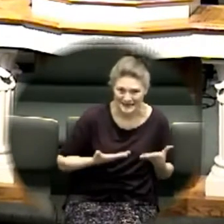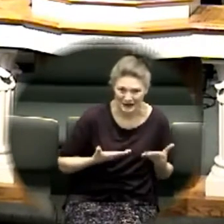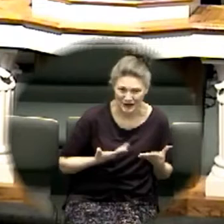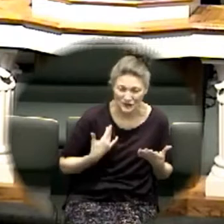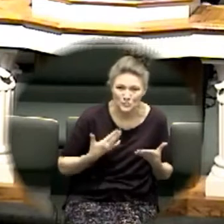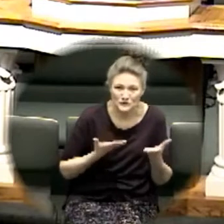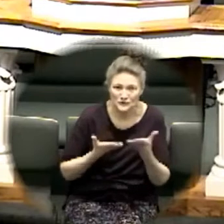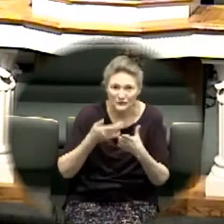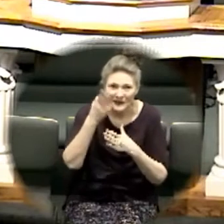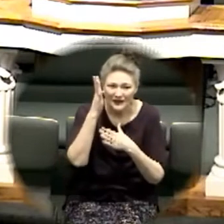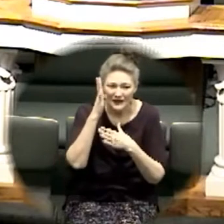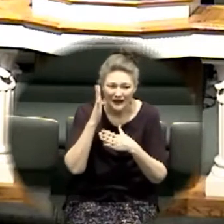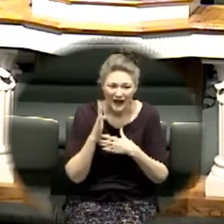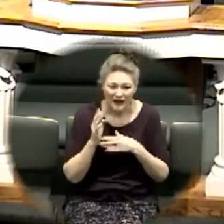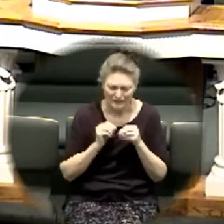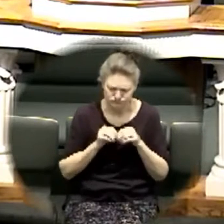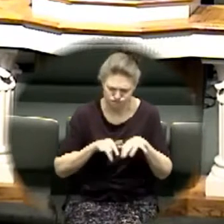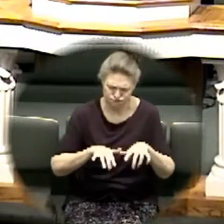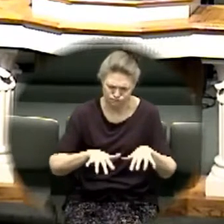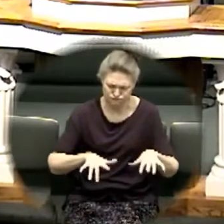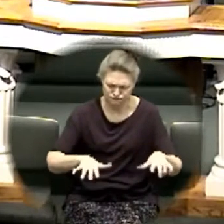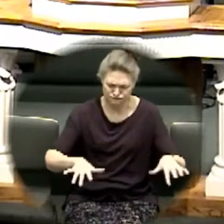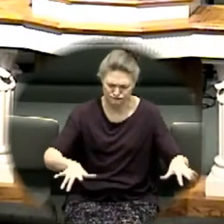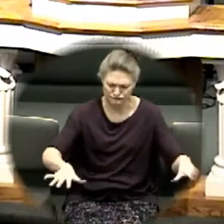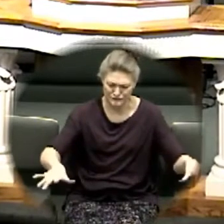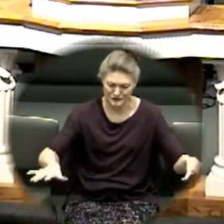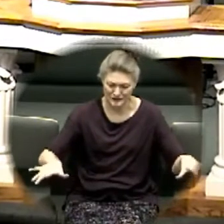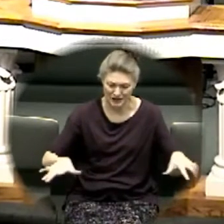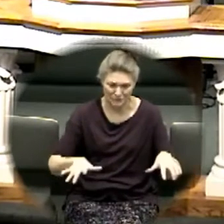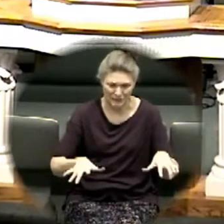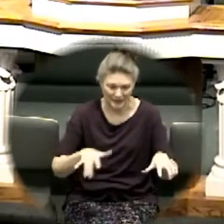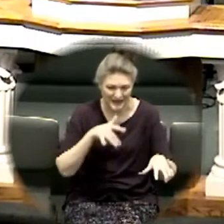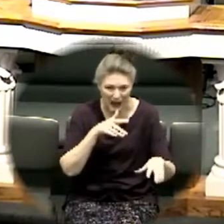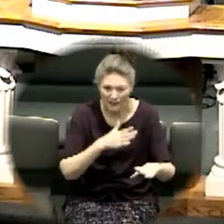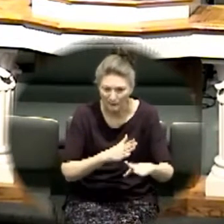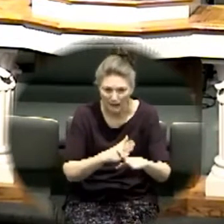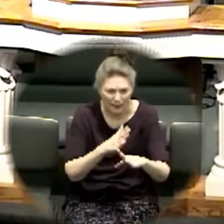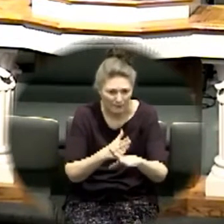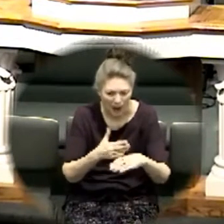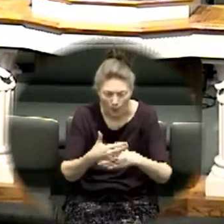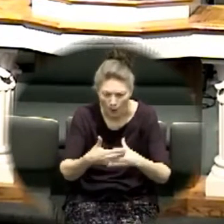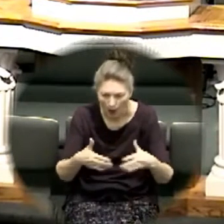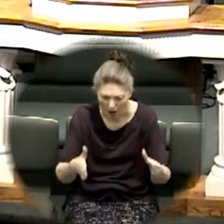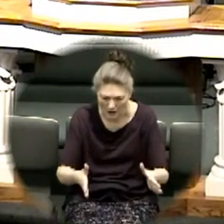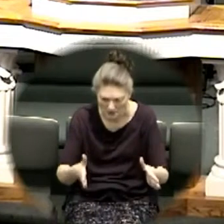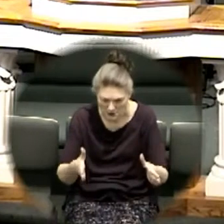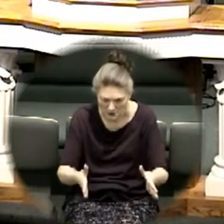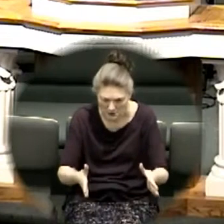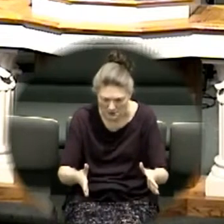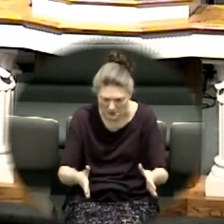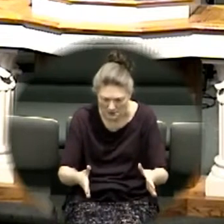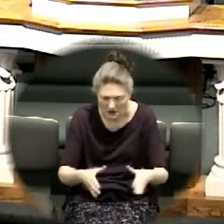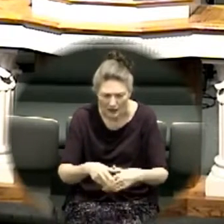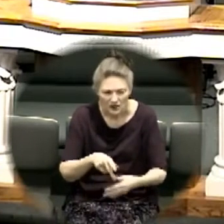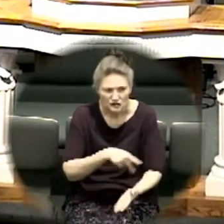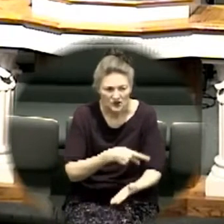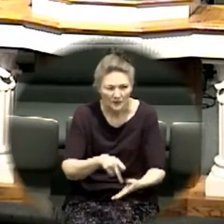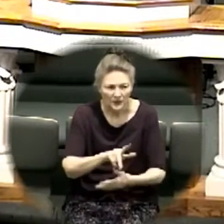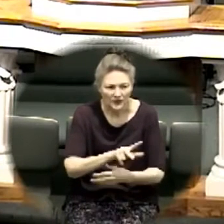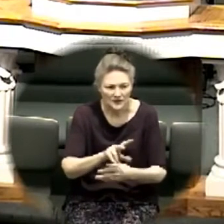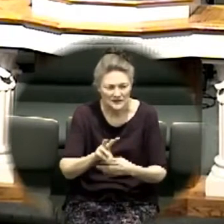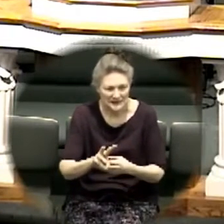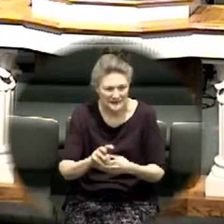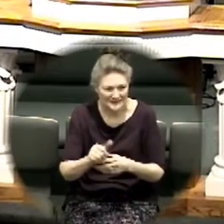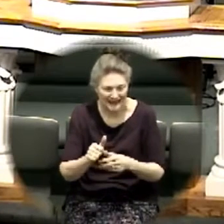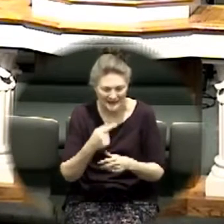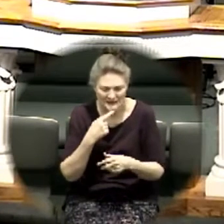right psalms 46 10 says be still and know that i am god i will